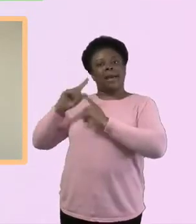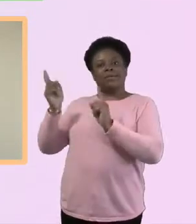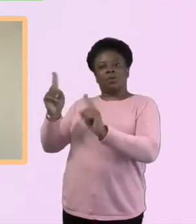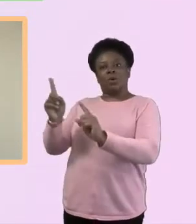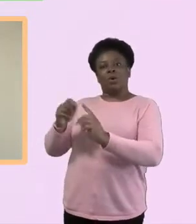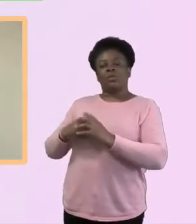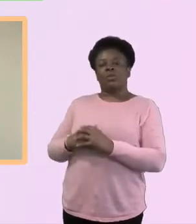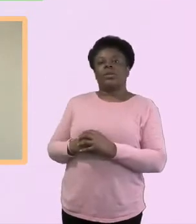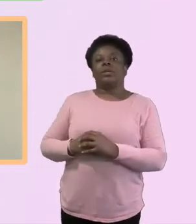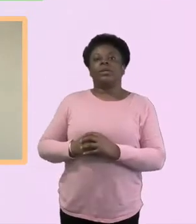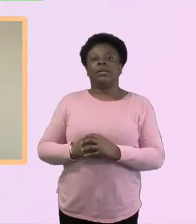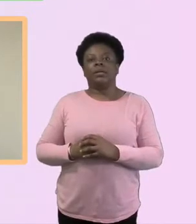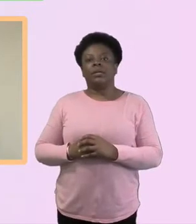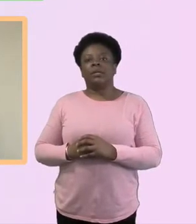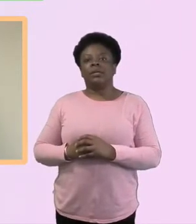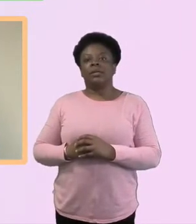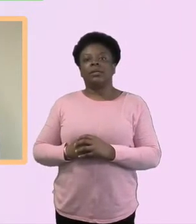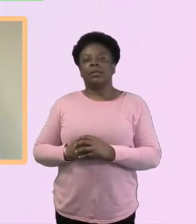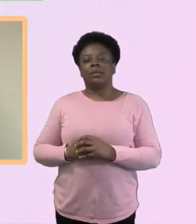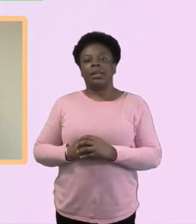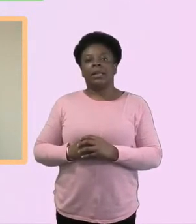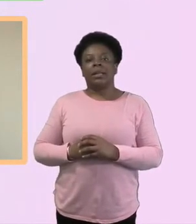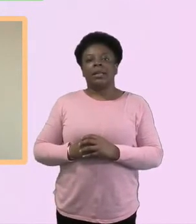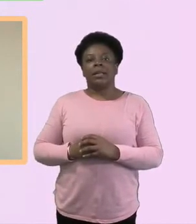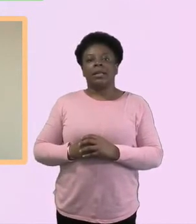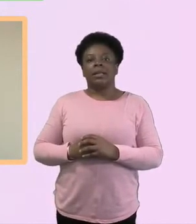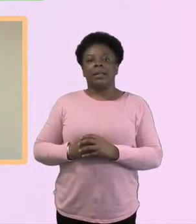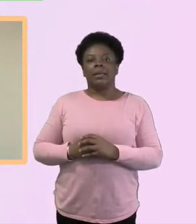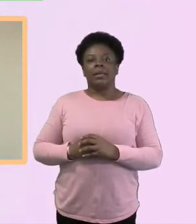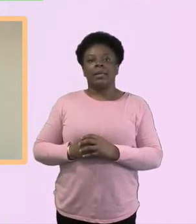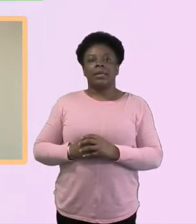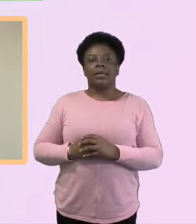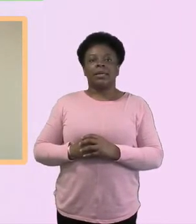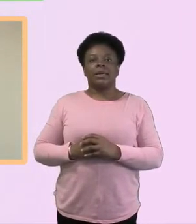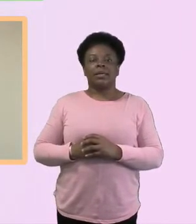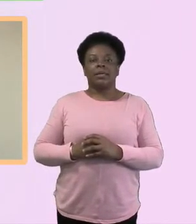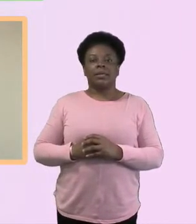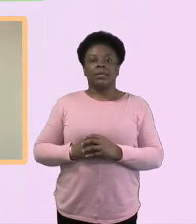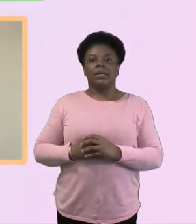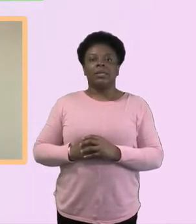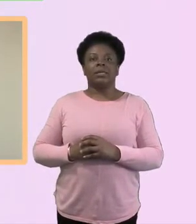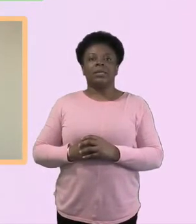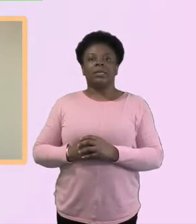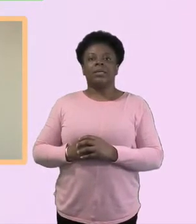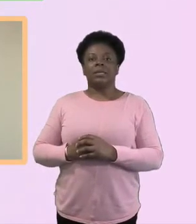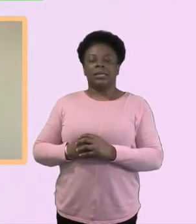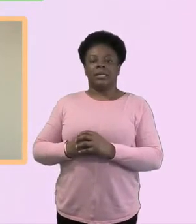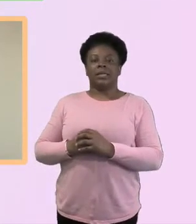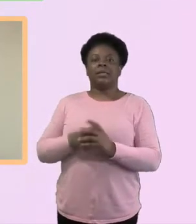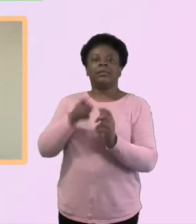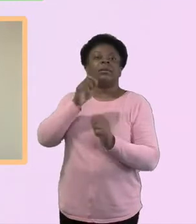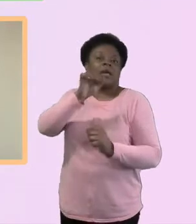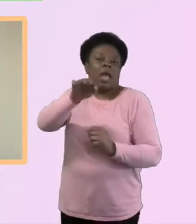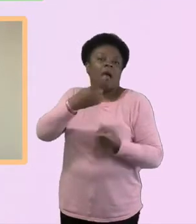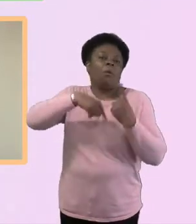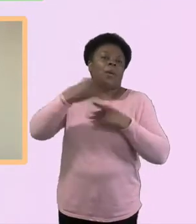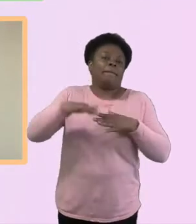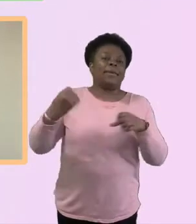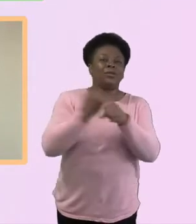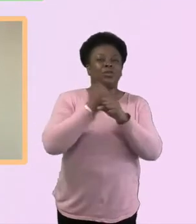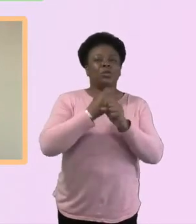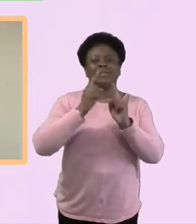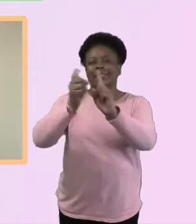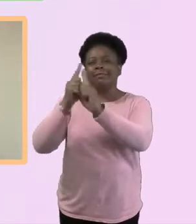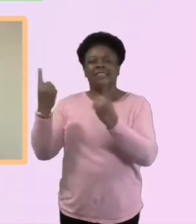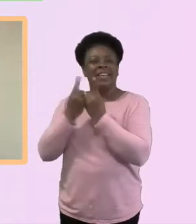this point, either of you or both, um, because you're already doing, you've been doing church differently for some time and wonder